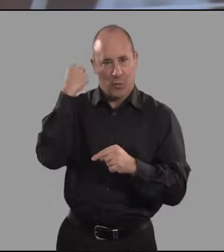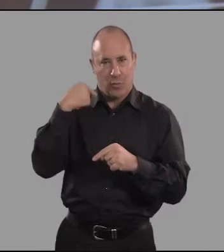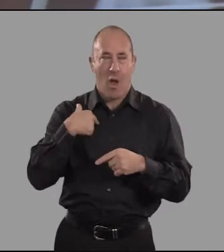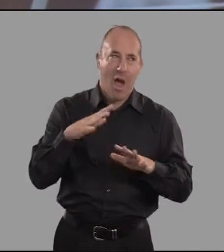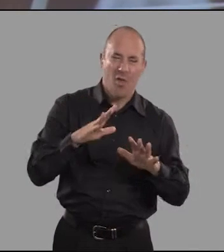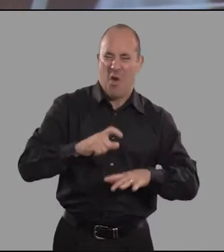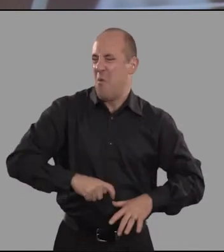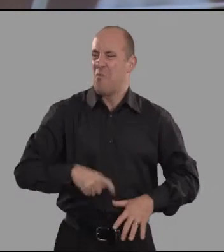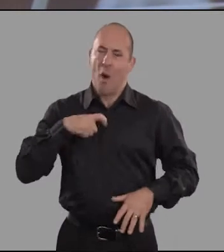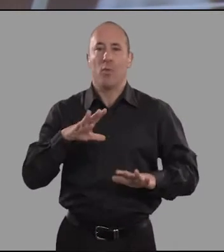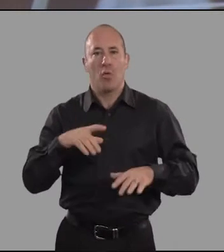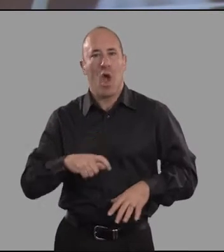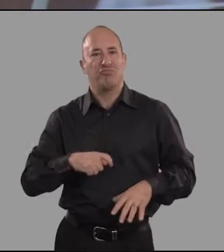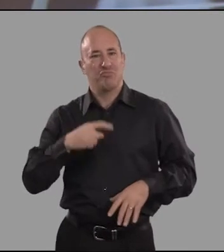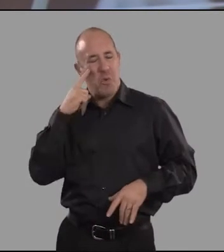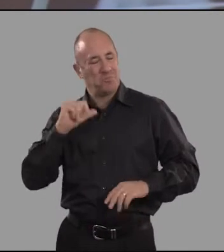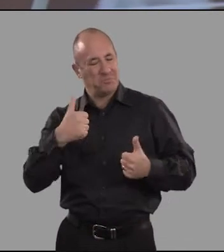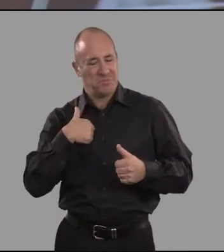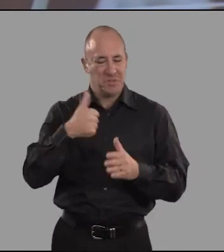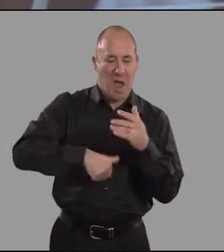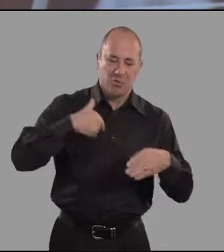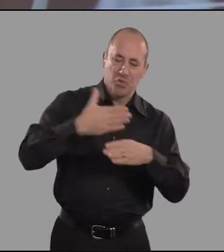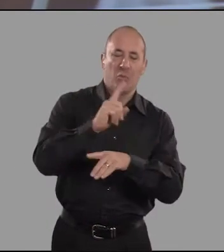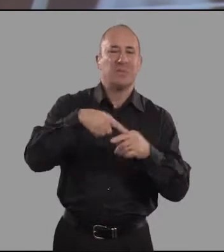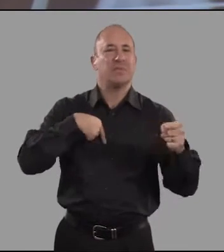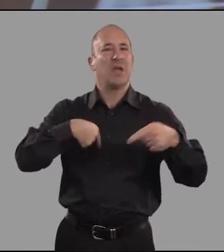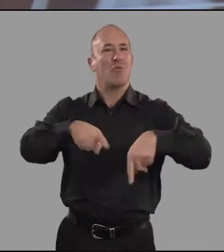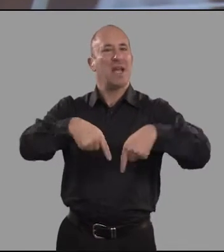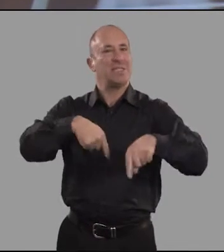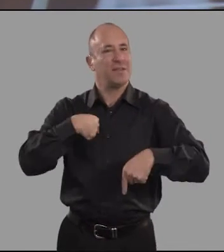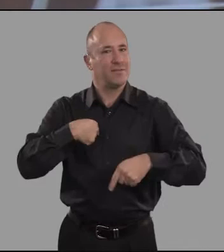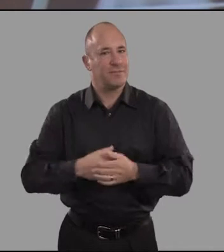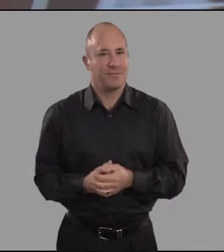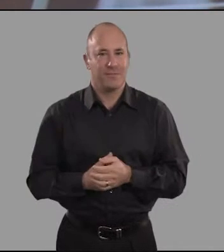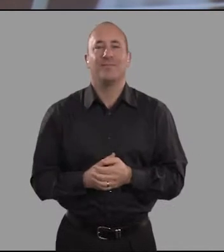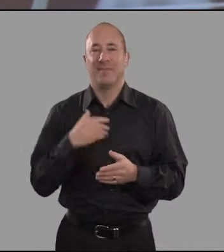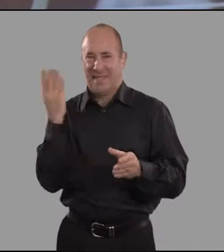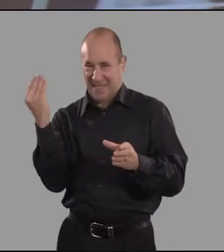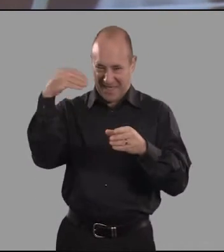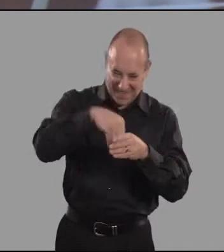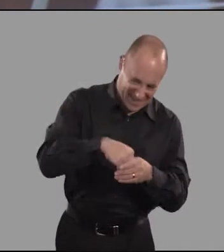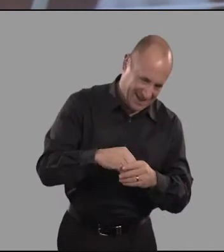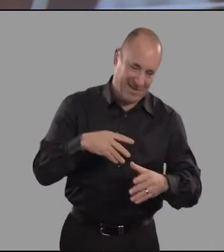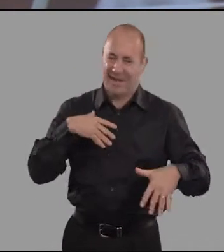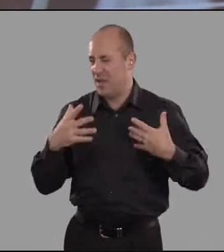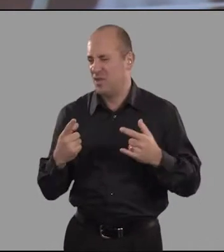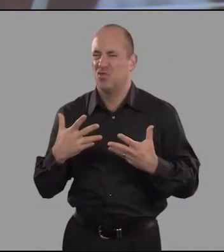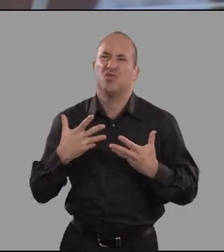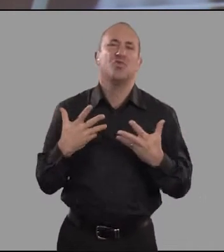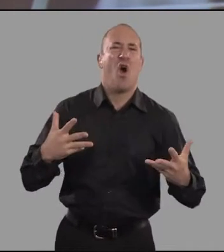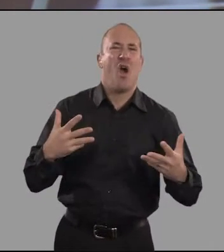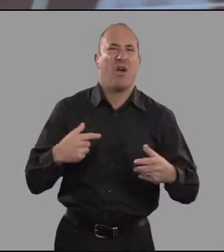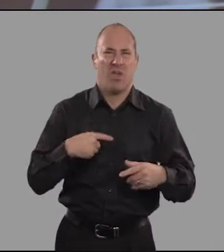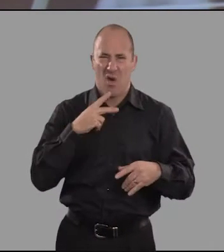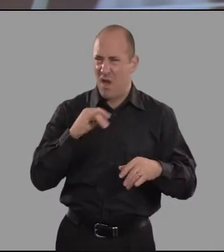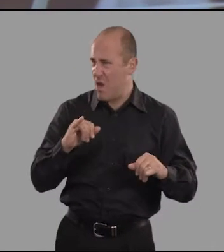at a time when I was pretty not very confident I could begin a career in directing, my first impression of the industry